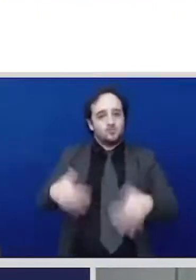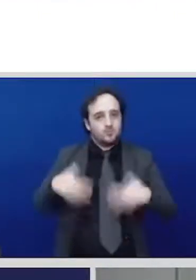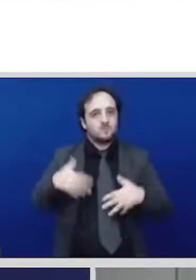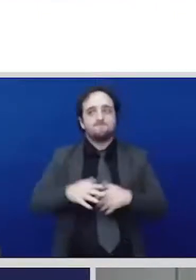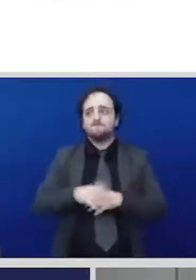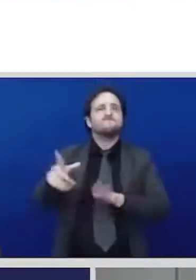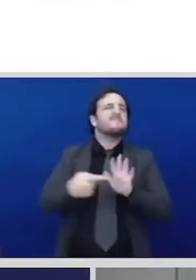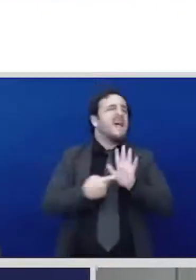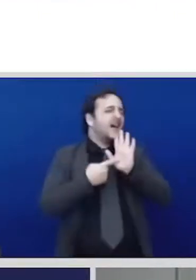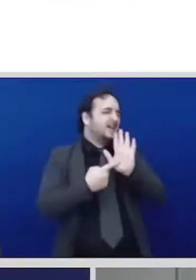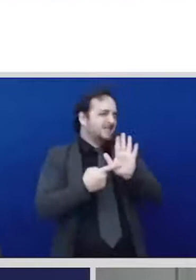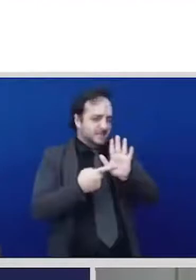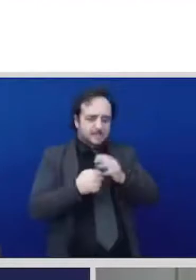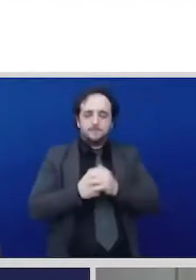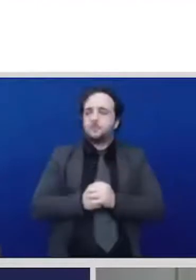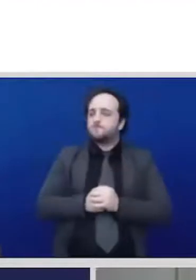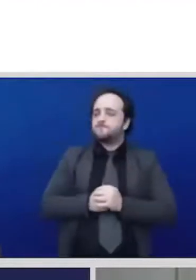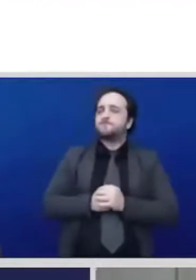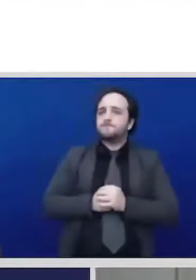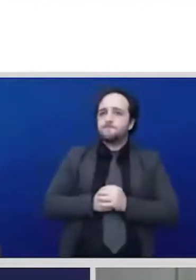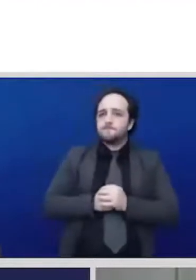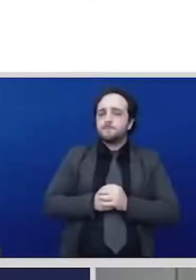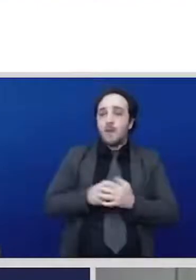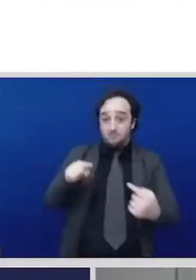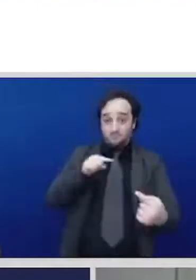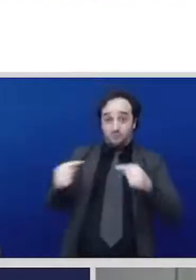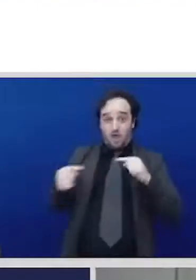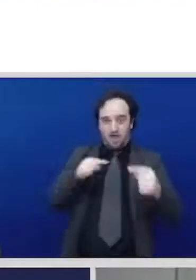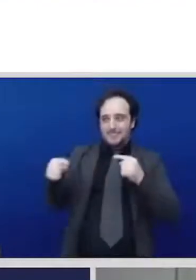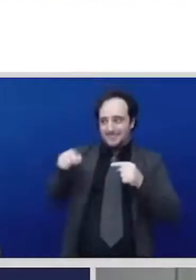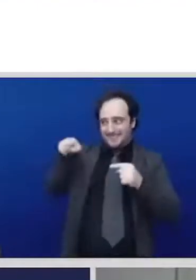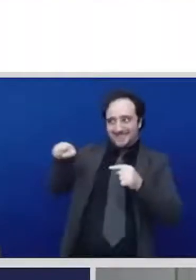that hopefully in different contexts can be replicated